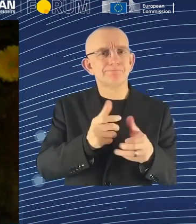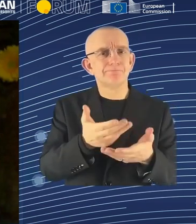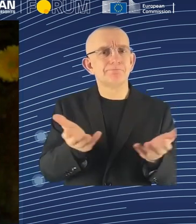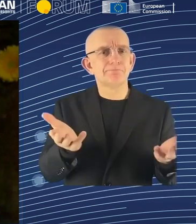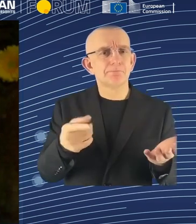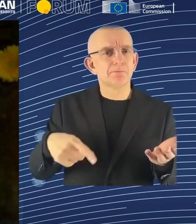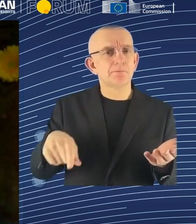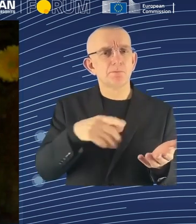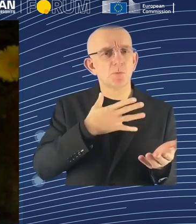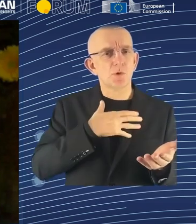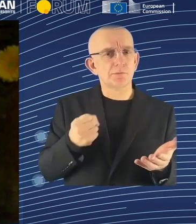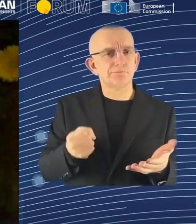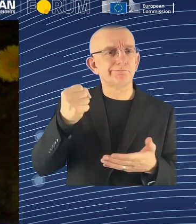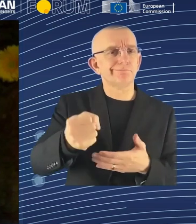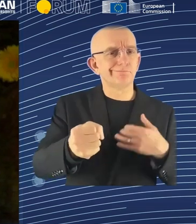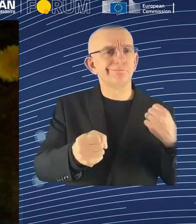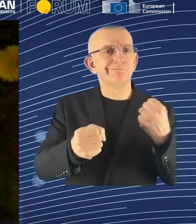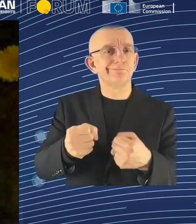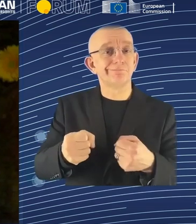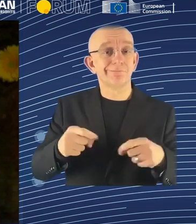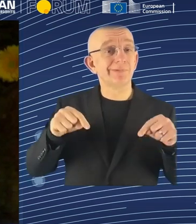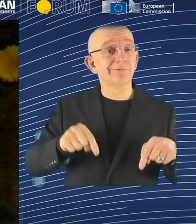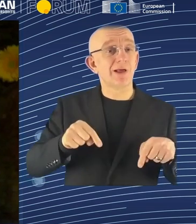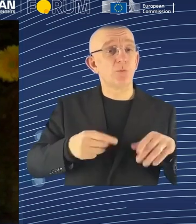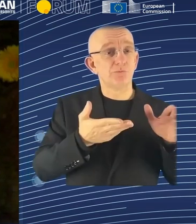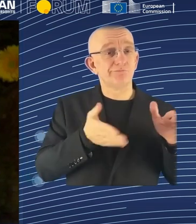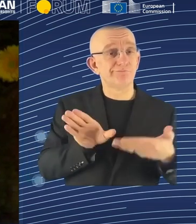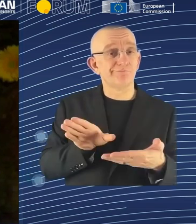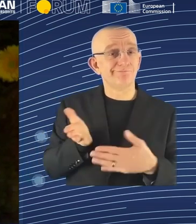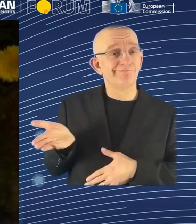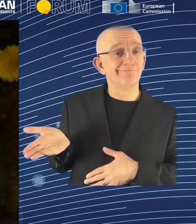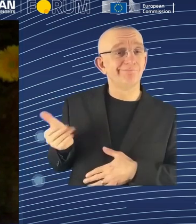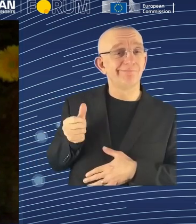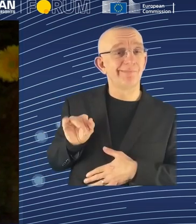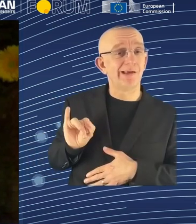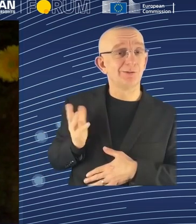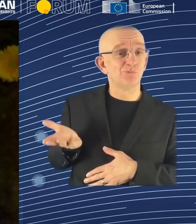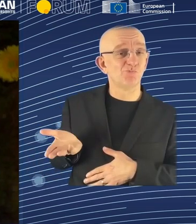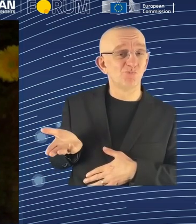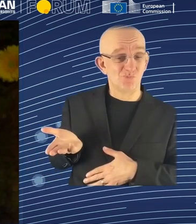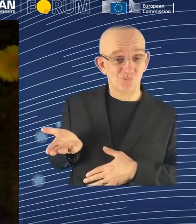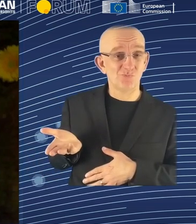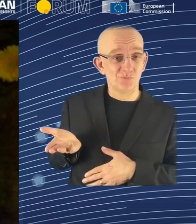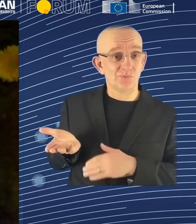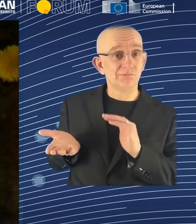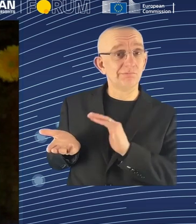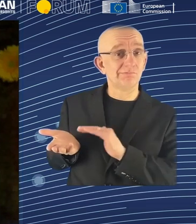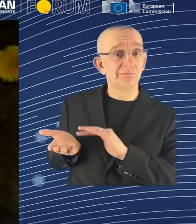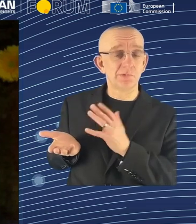AI, and then we can give them a better range